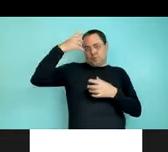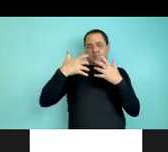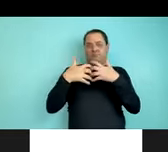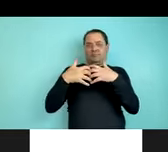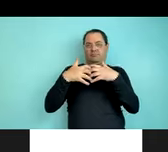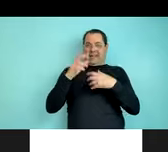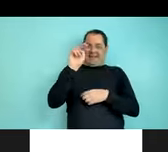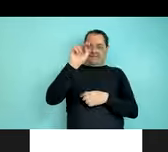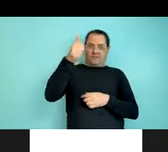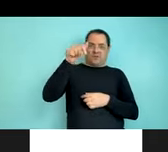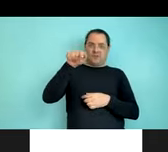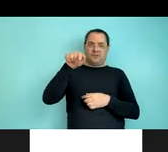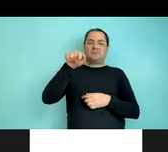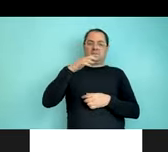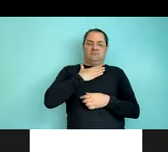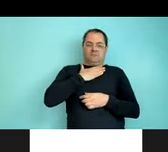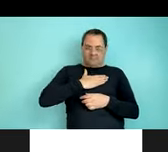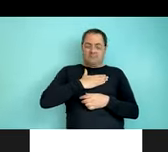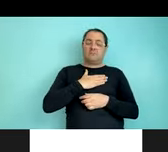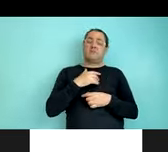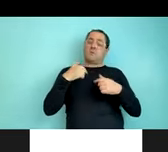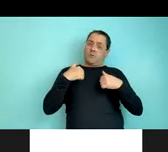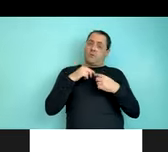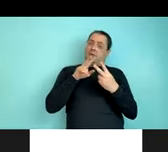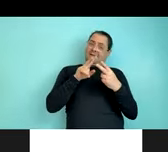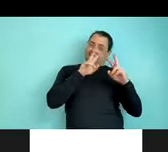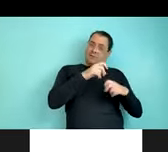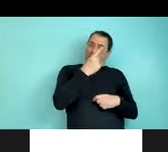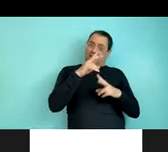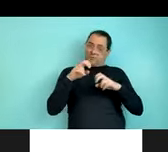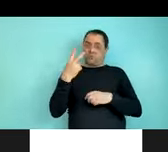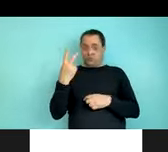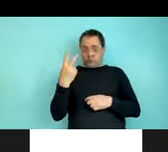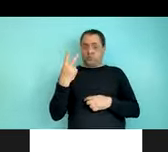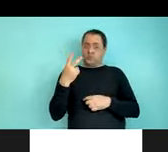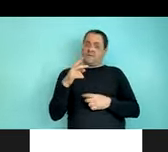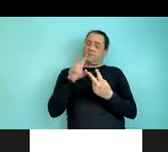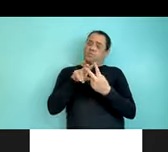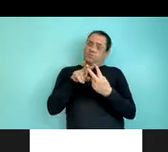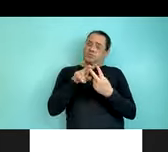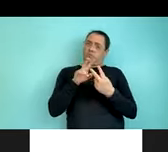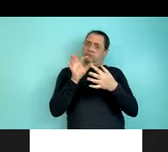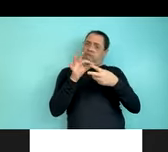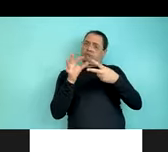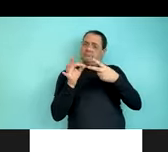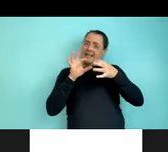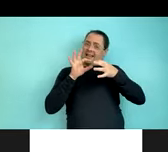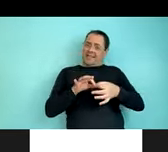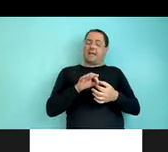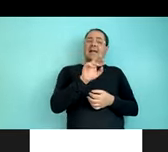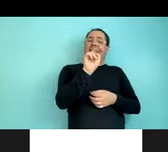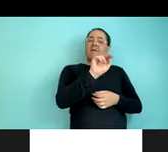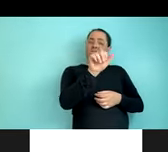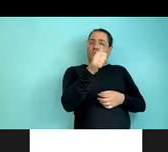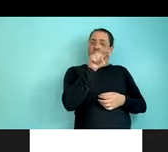Taken together, these studies that I've shown you today point to at least two factors contributing to the tendency towards the noun first order across linguistically.